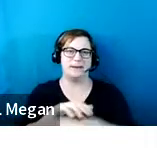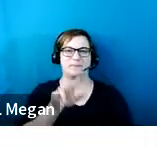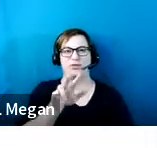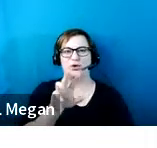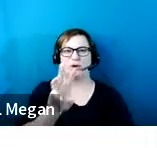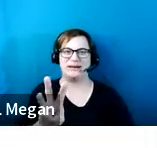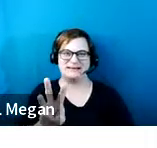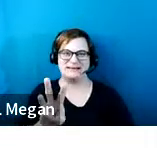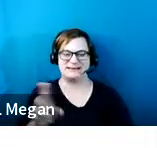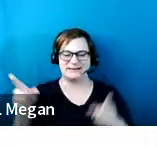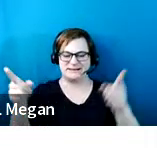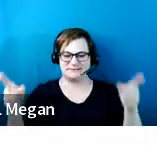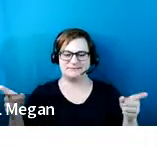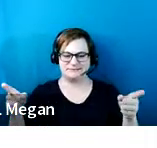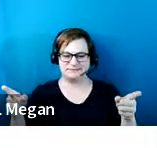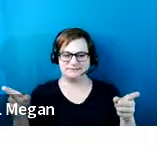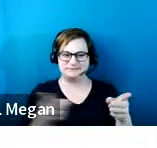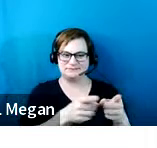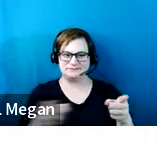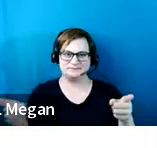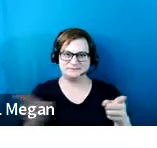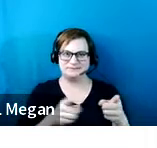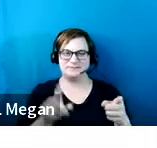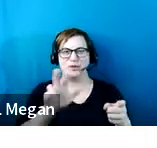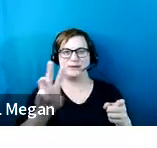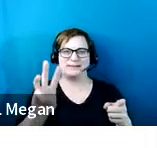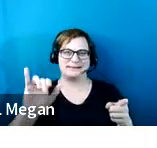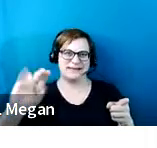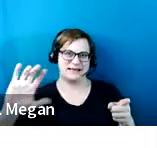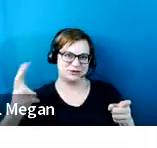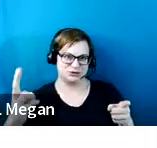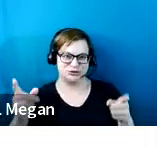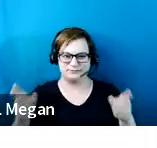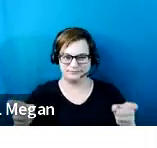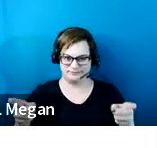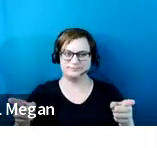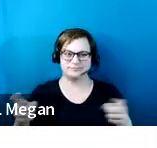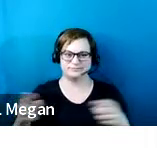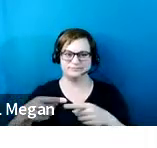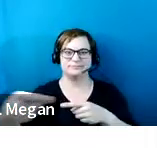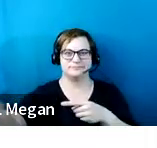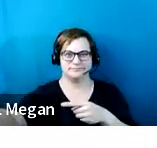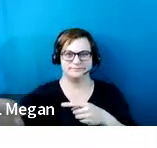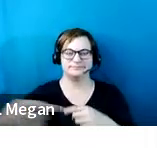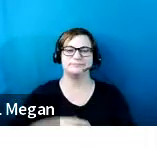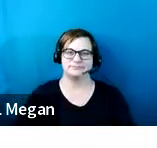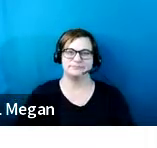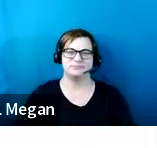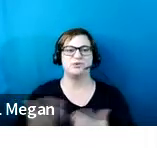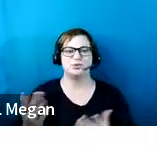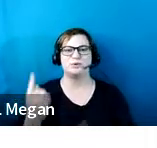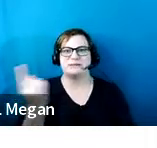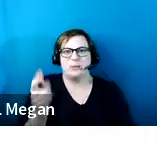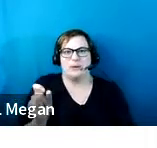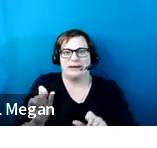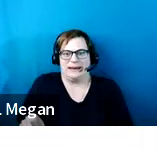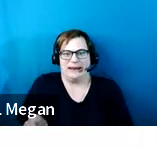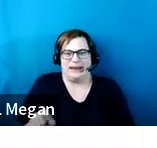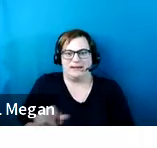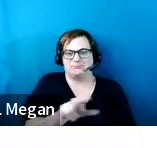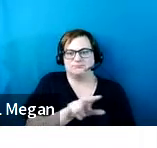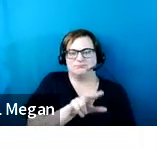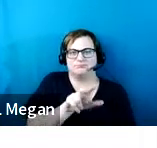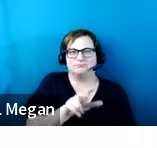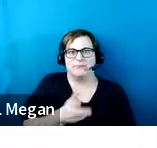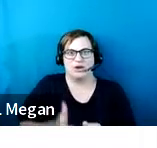inch depth clearance at the top of that curb ramp so that somebody can actually get their chair up